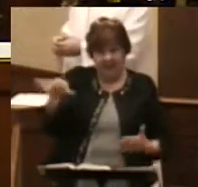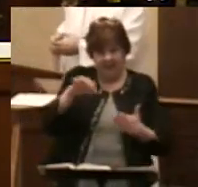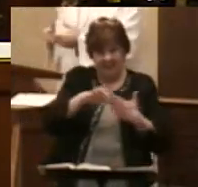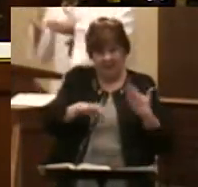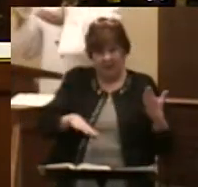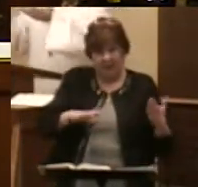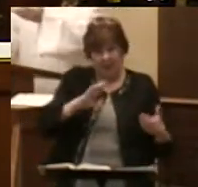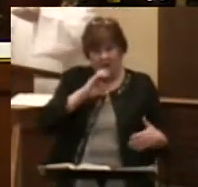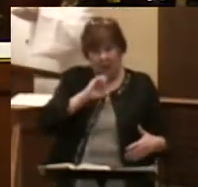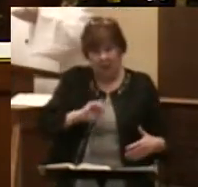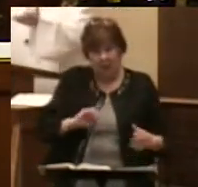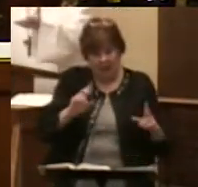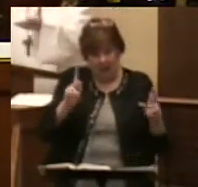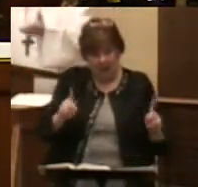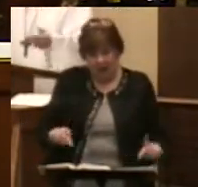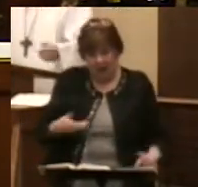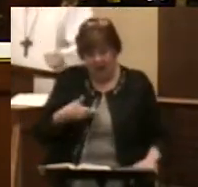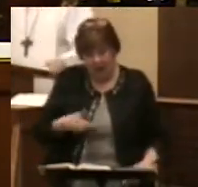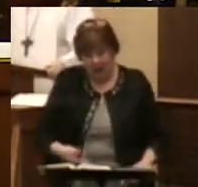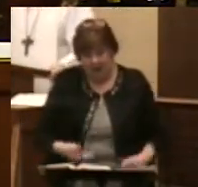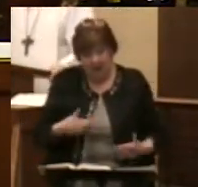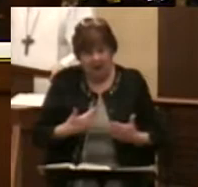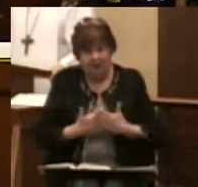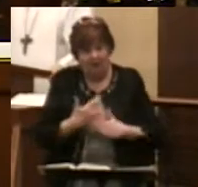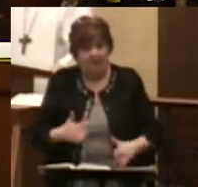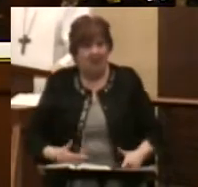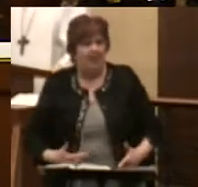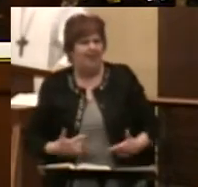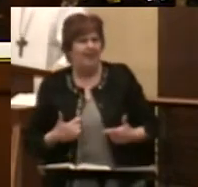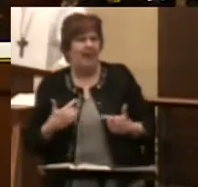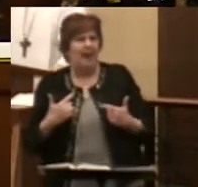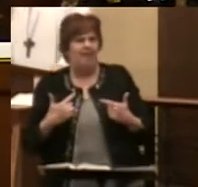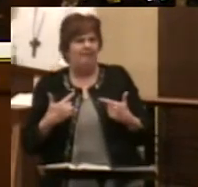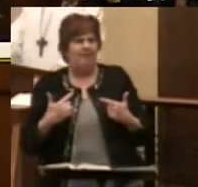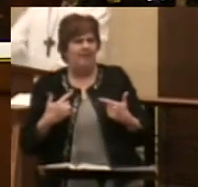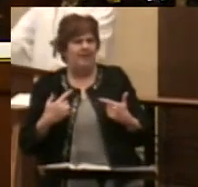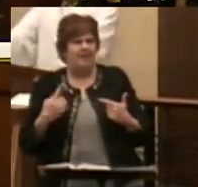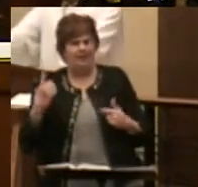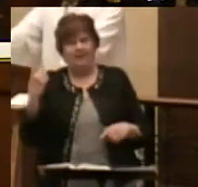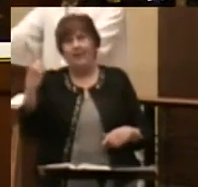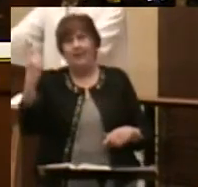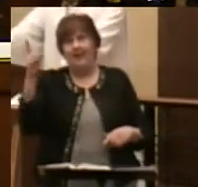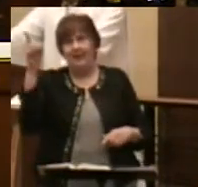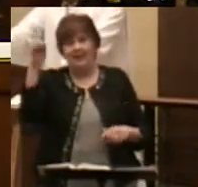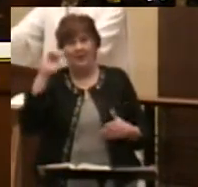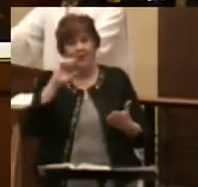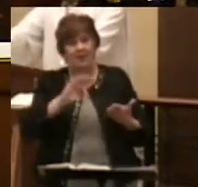and gives you new life. The one who forgives your sins.